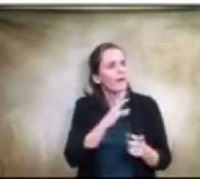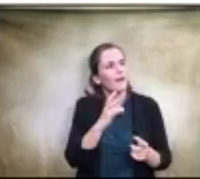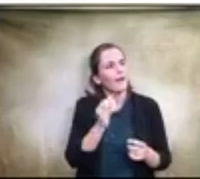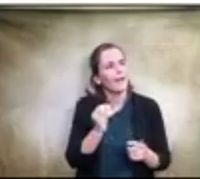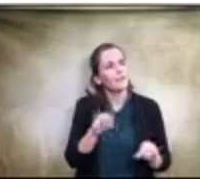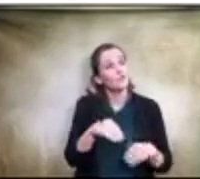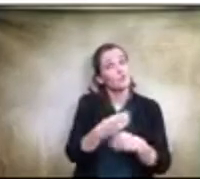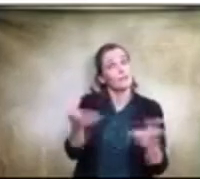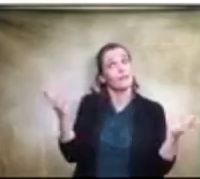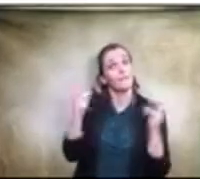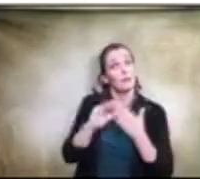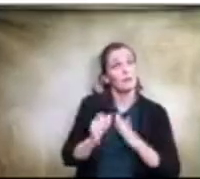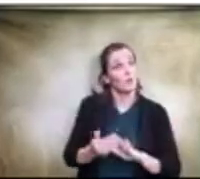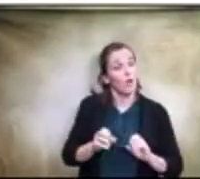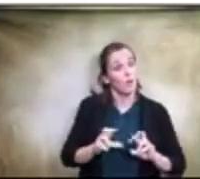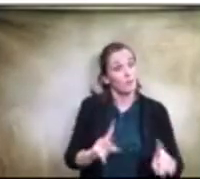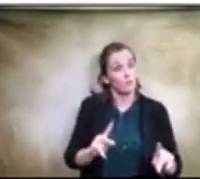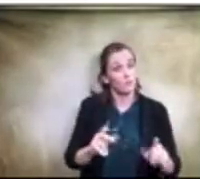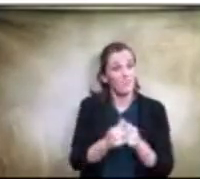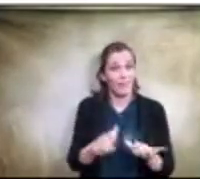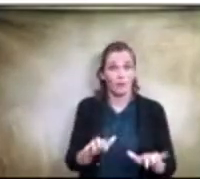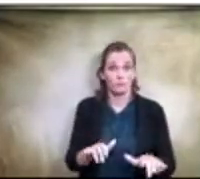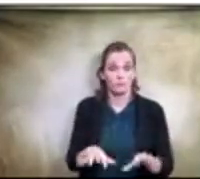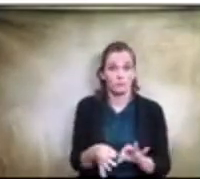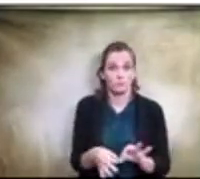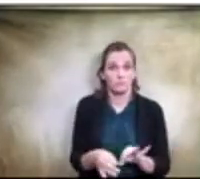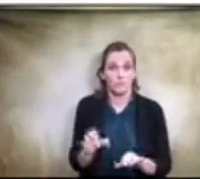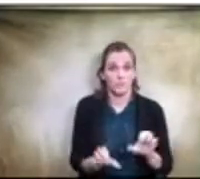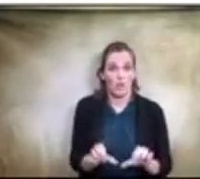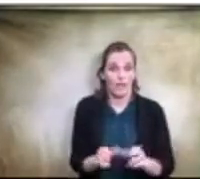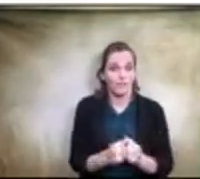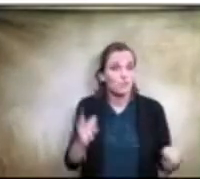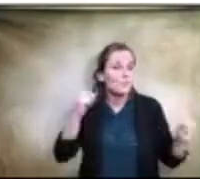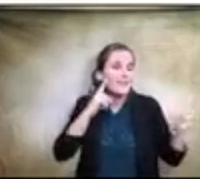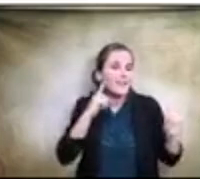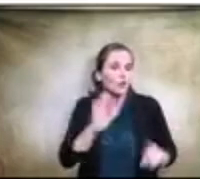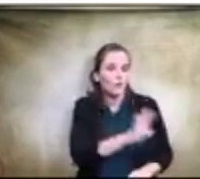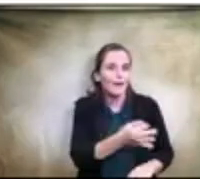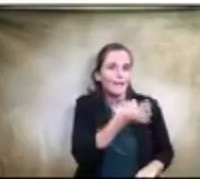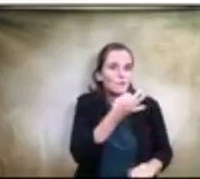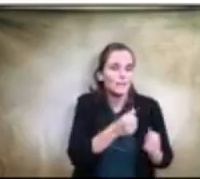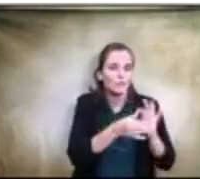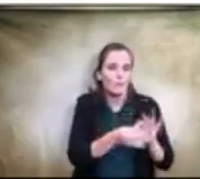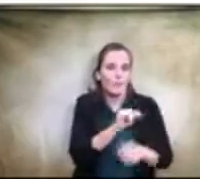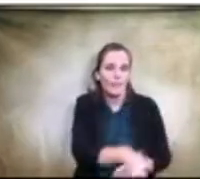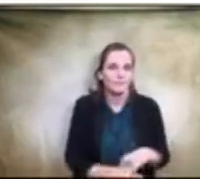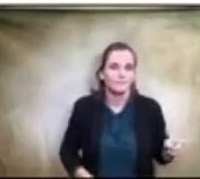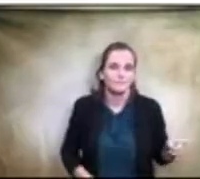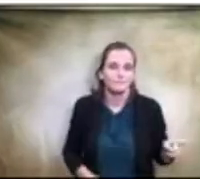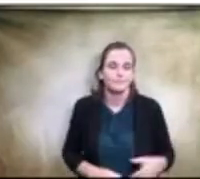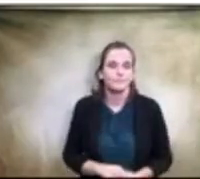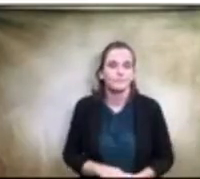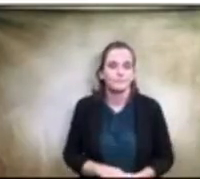opportunity that are chiming in right now to hear, um, your expertise on that. So. Absolutely. Maybe we can bring this